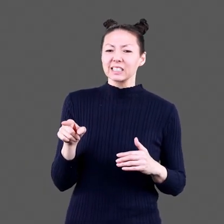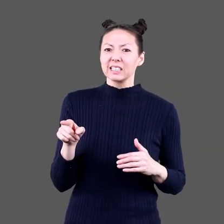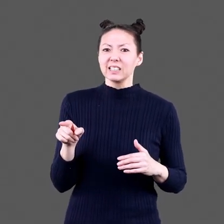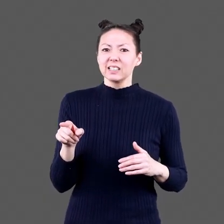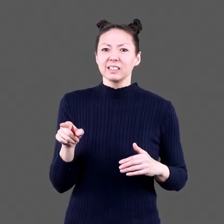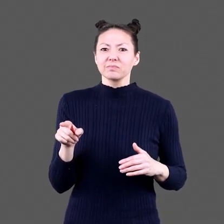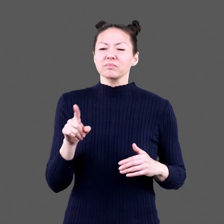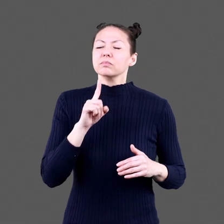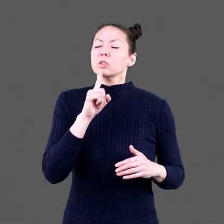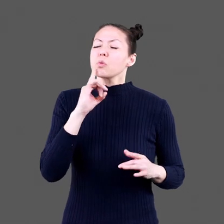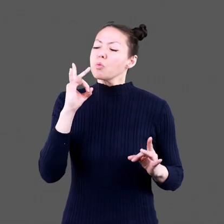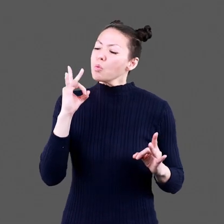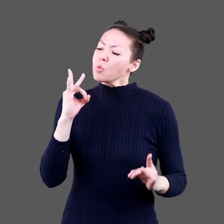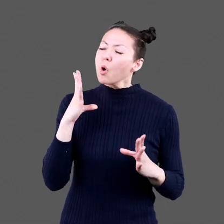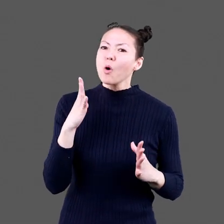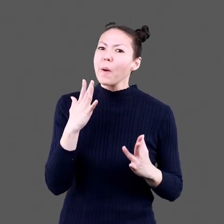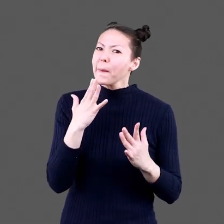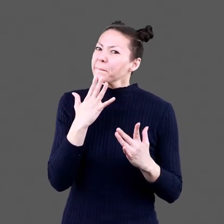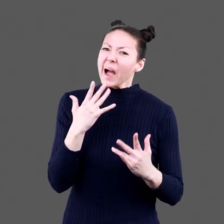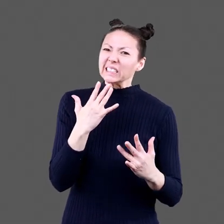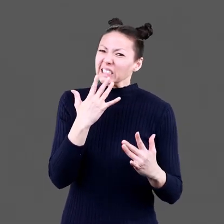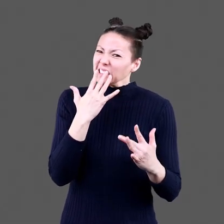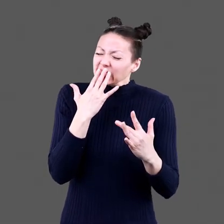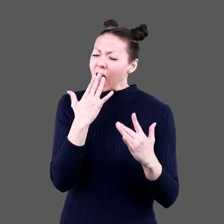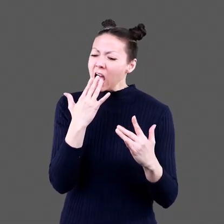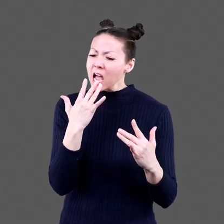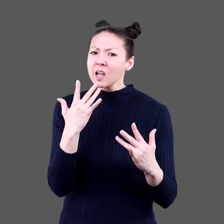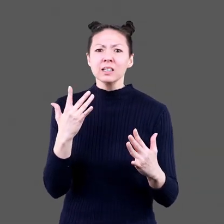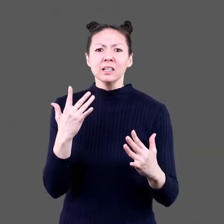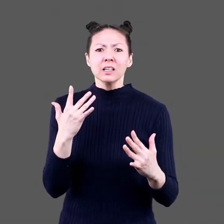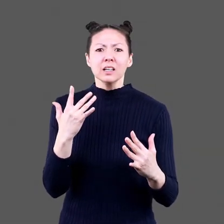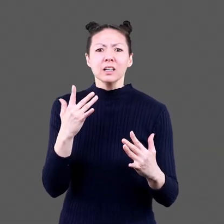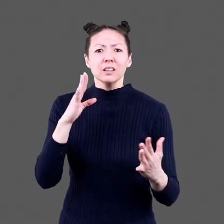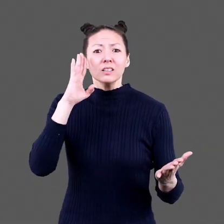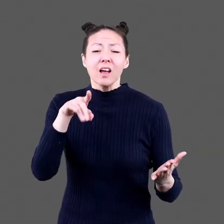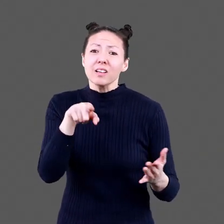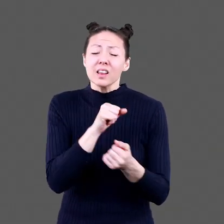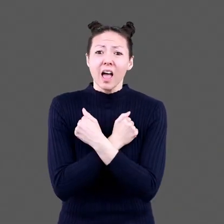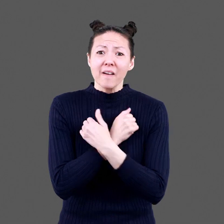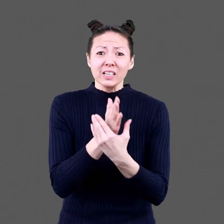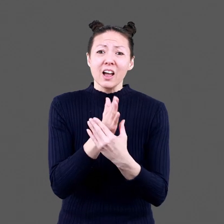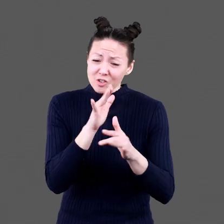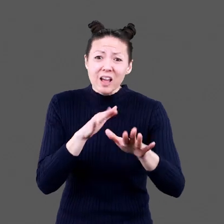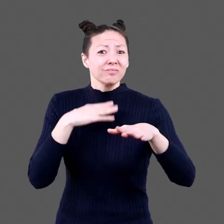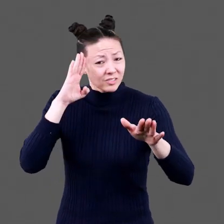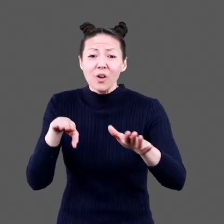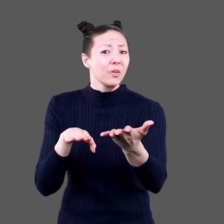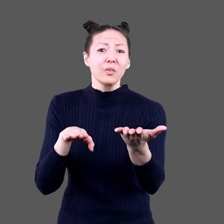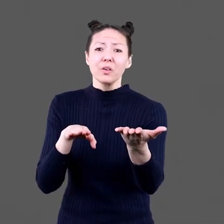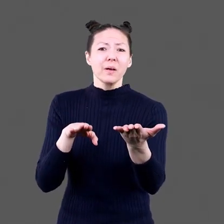peppers! They are super spicy! I know you